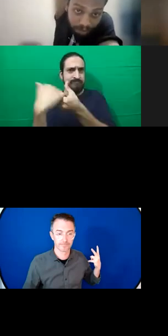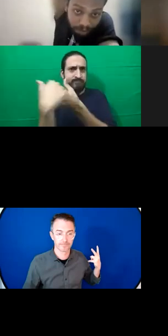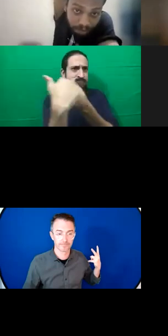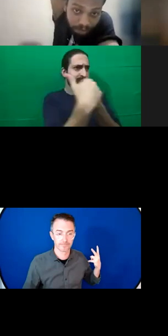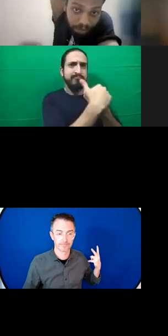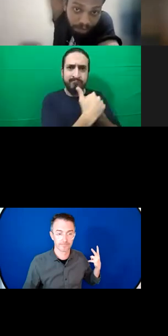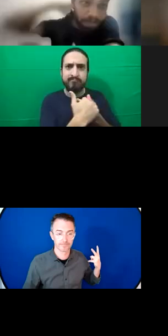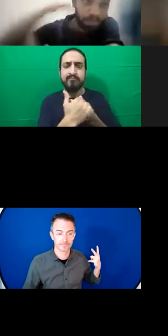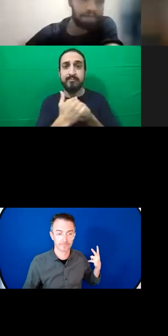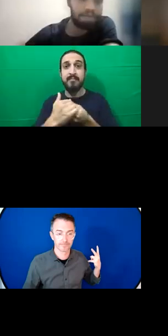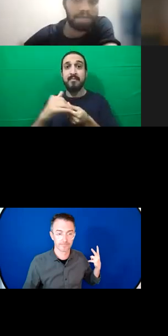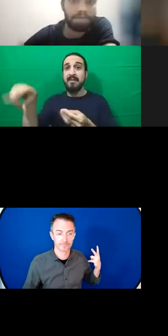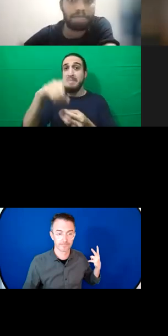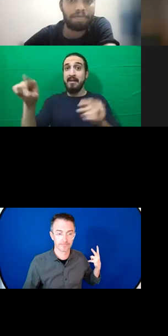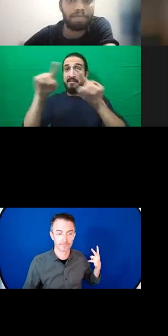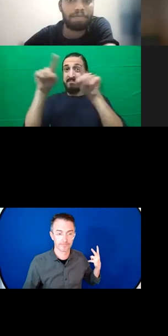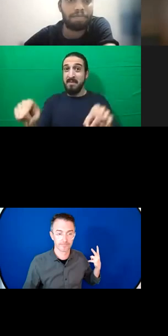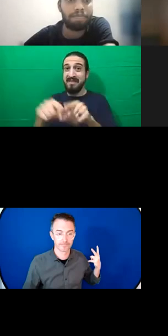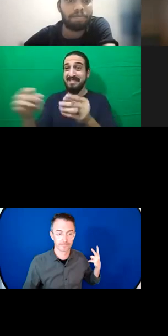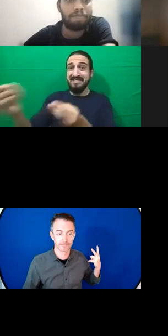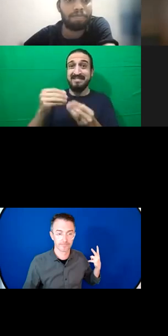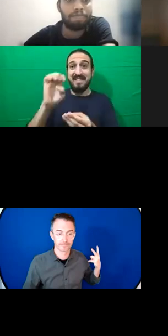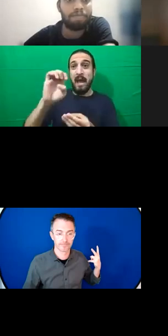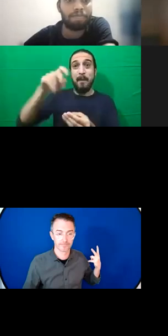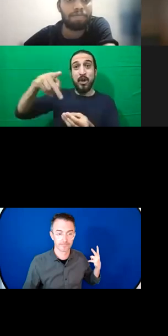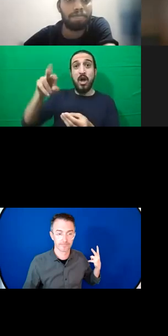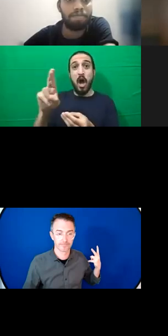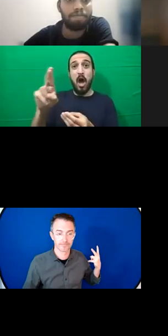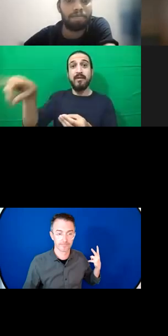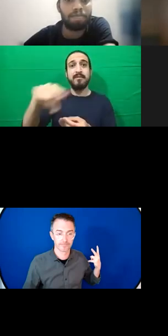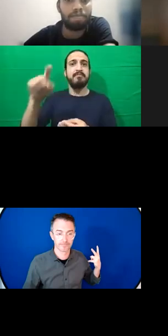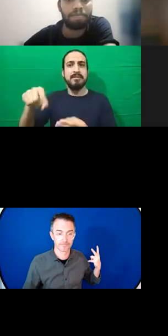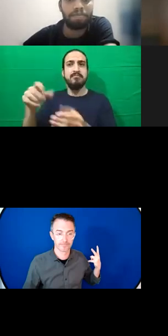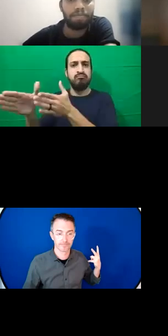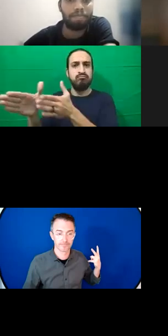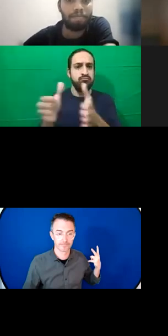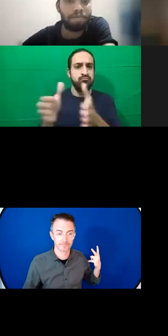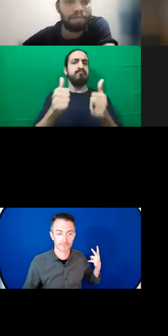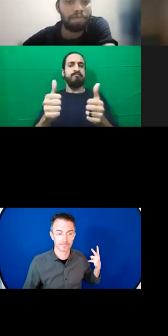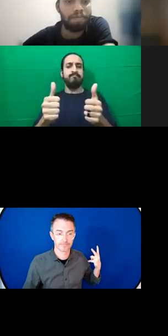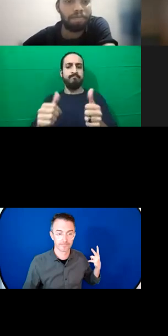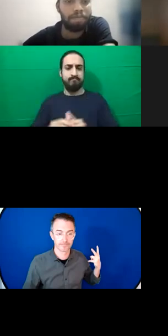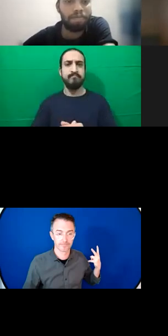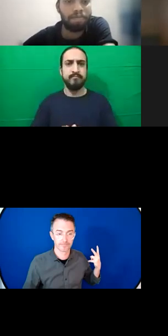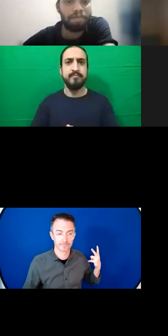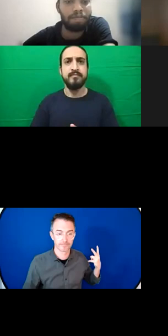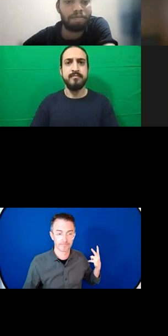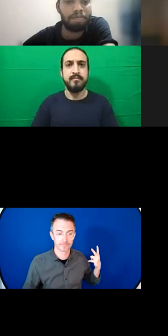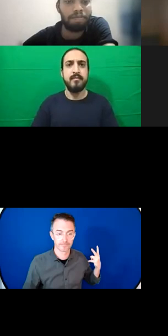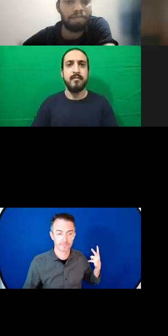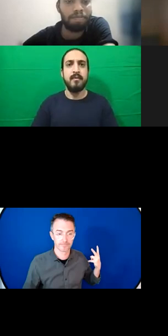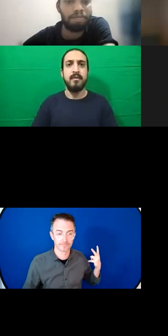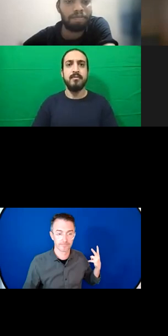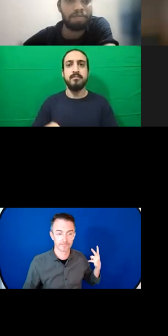Secondly, development agencies and donors can and should do more to support preparedness and response efforts of